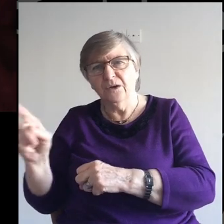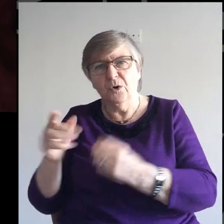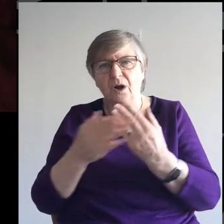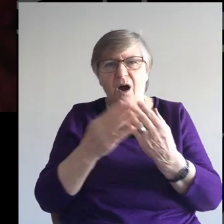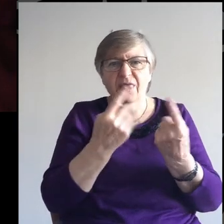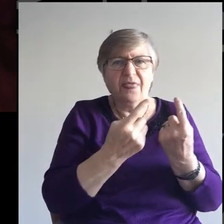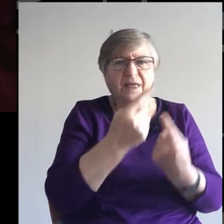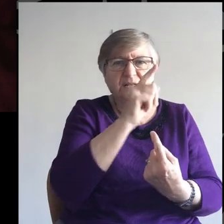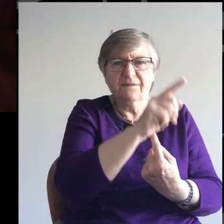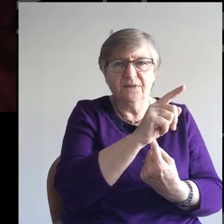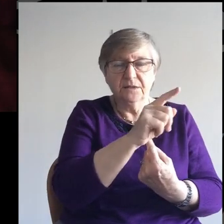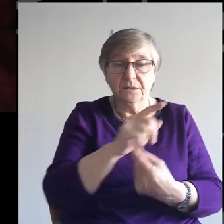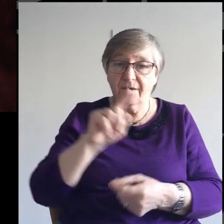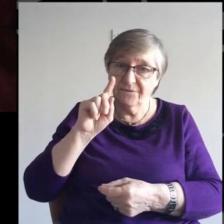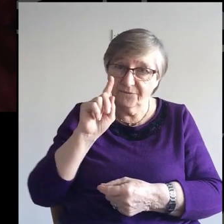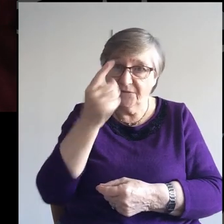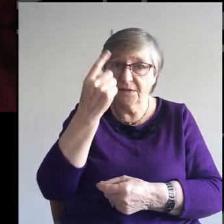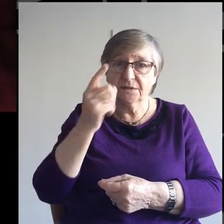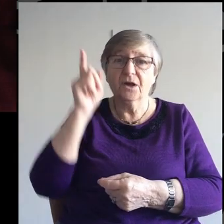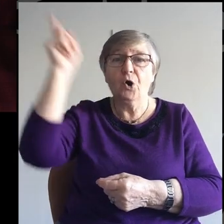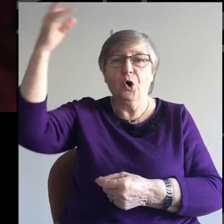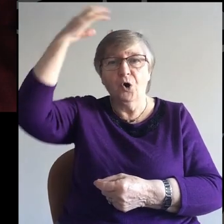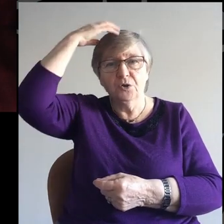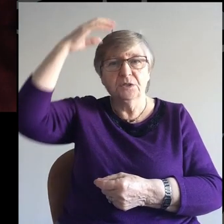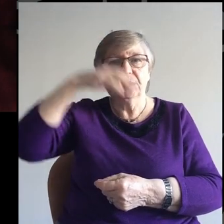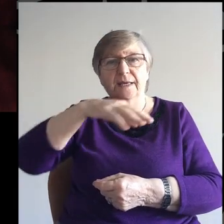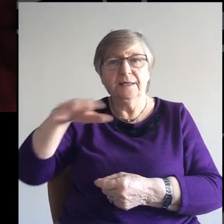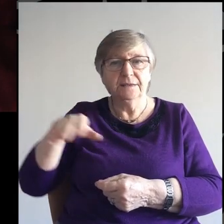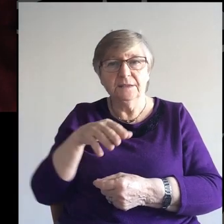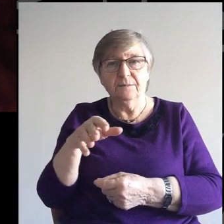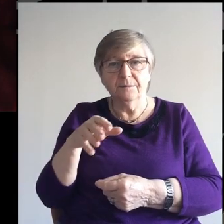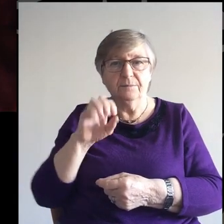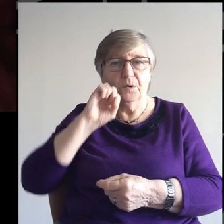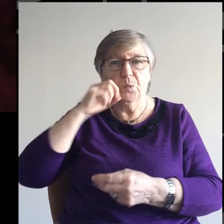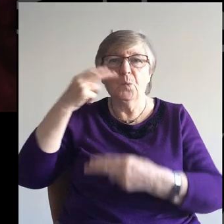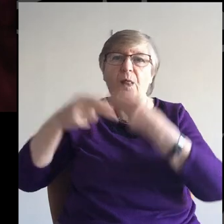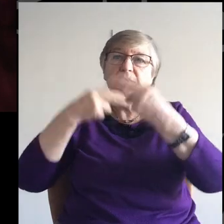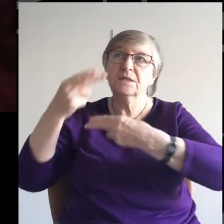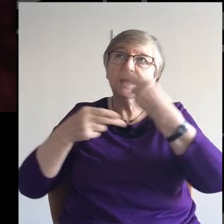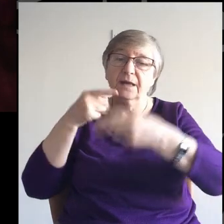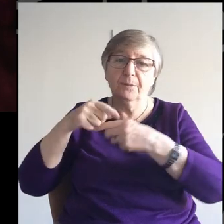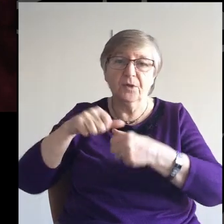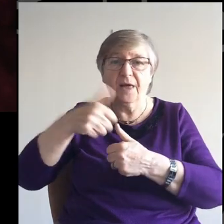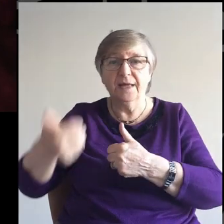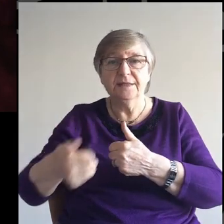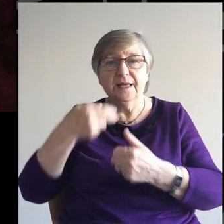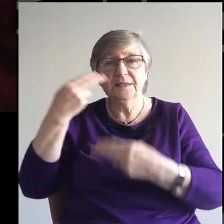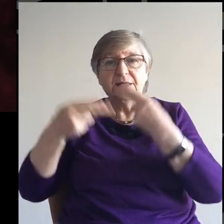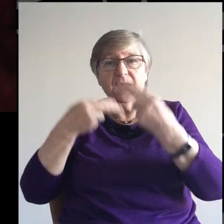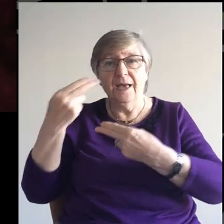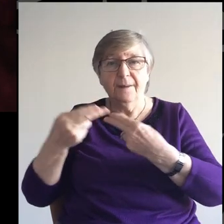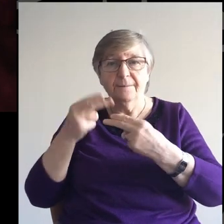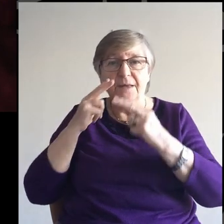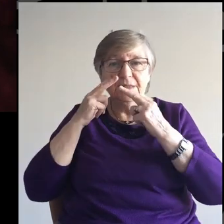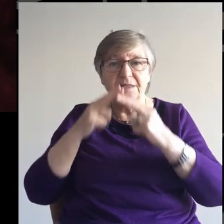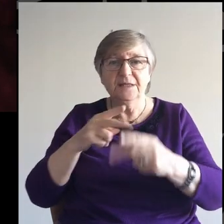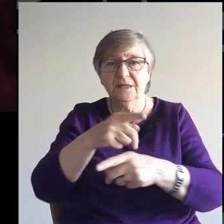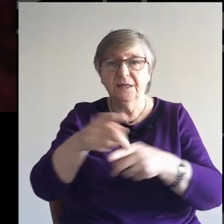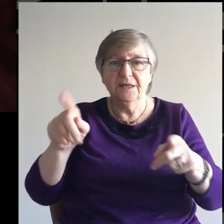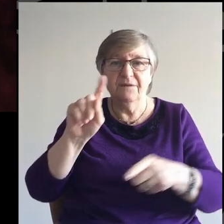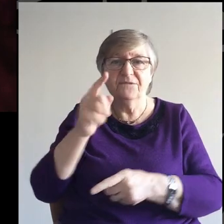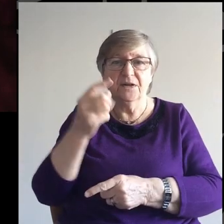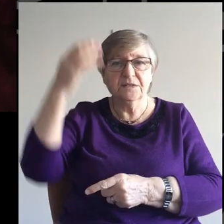23rd the kingdom of God. Seek first the kingdom of God. And we're going to sing about that in our next hymn, Seek first the kingdom of God.